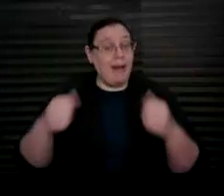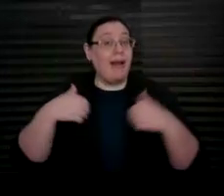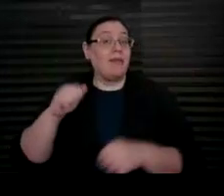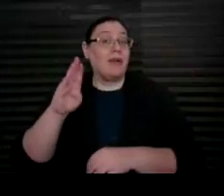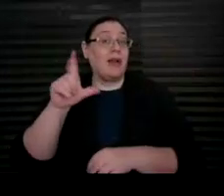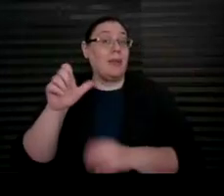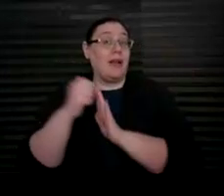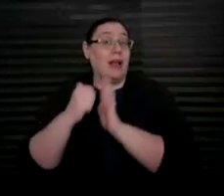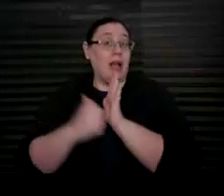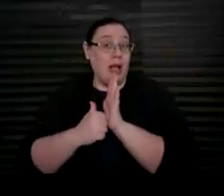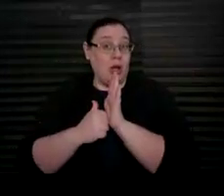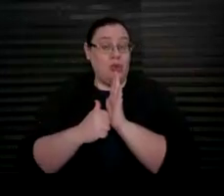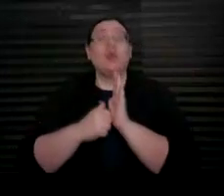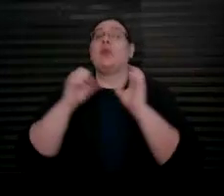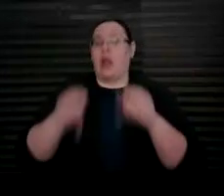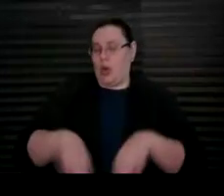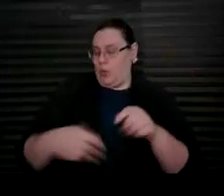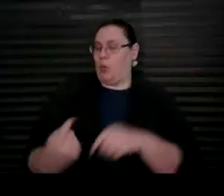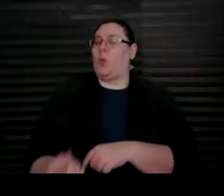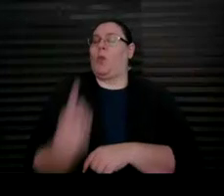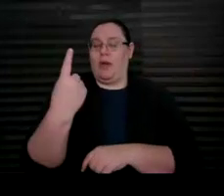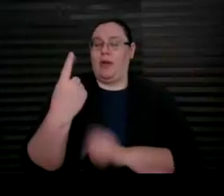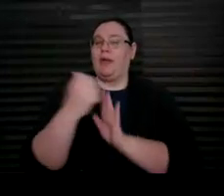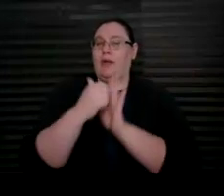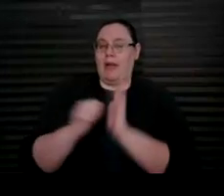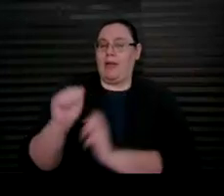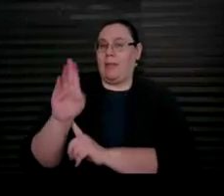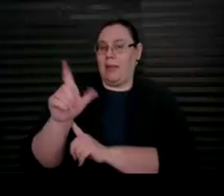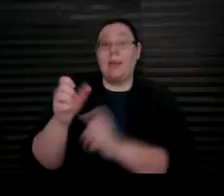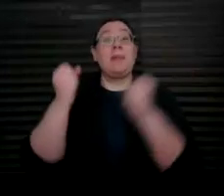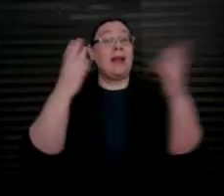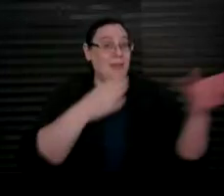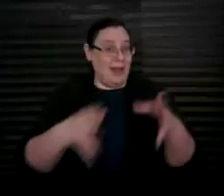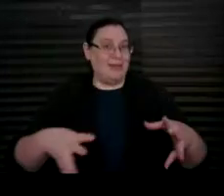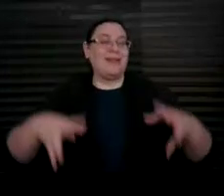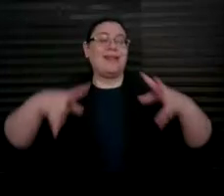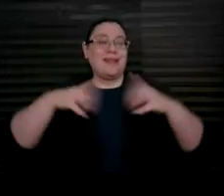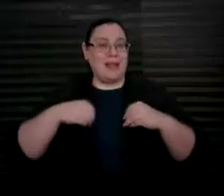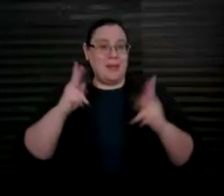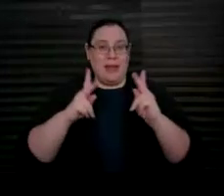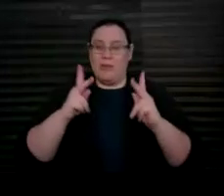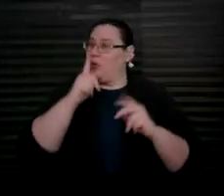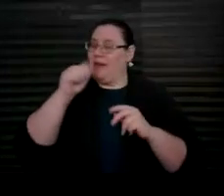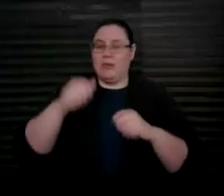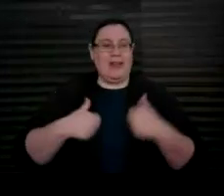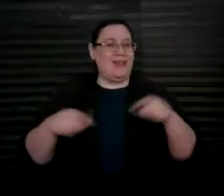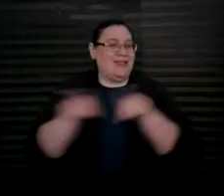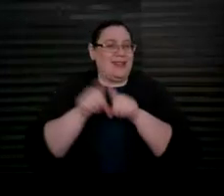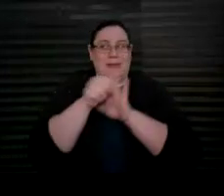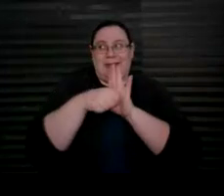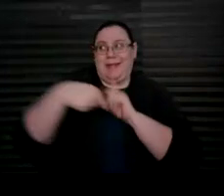can open one ABLE account. Many plans accept out-of-state residents for their plan too.